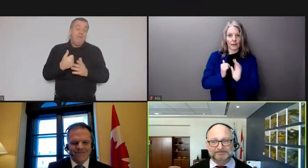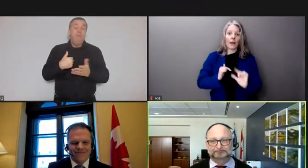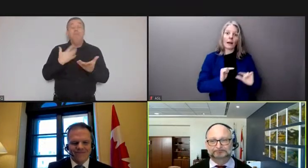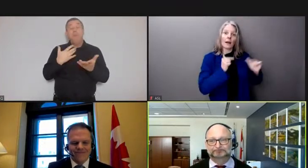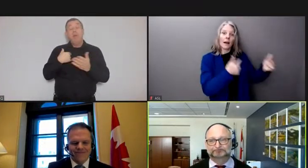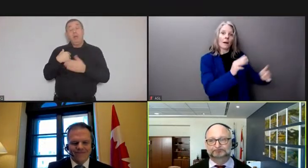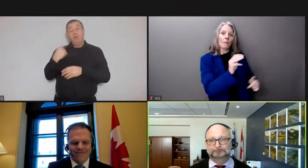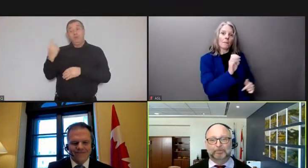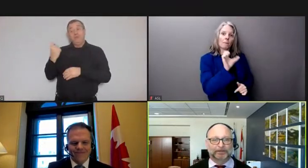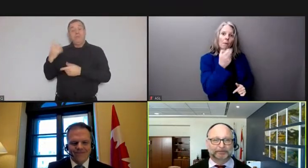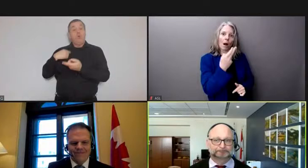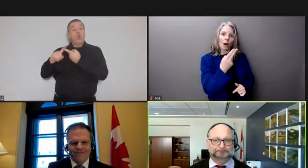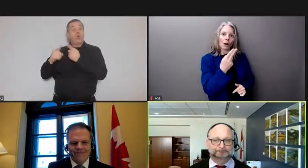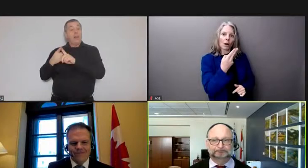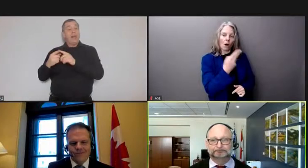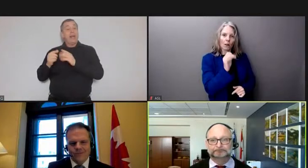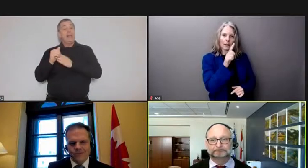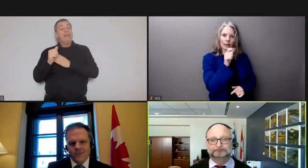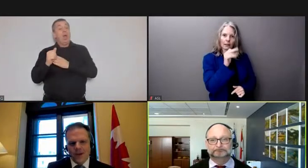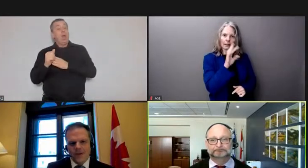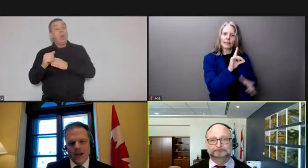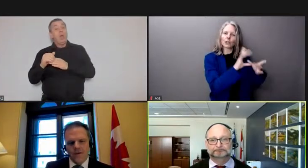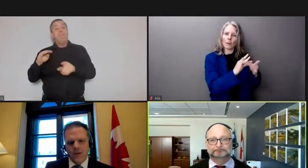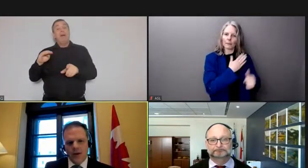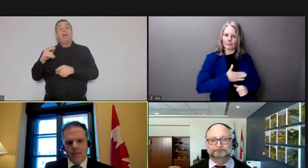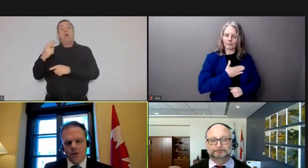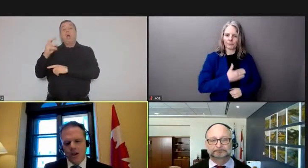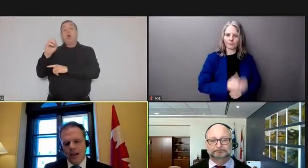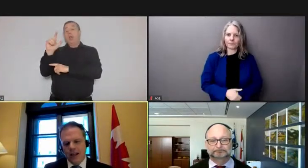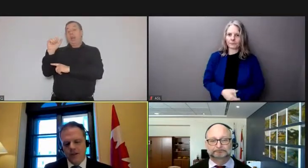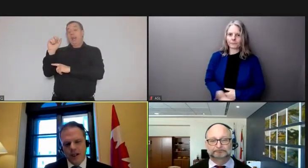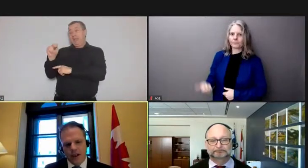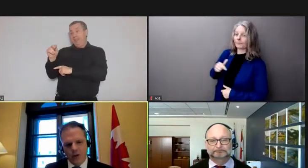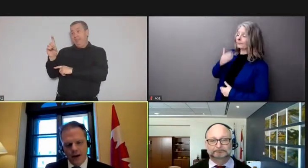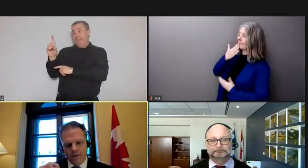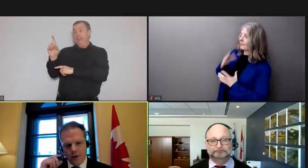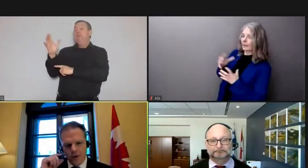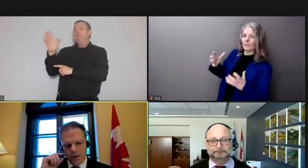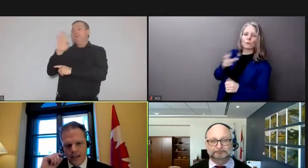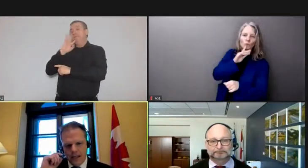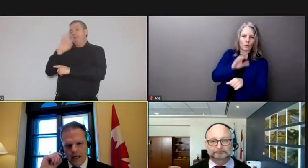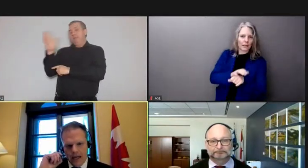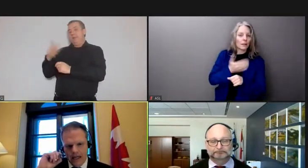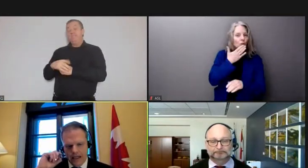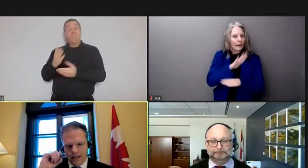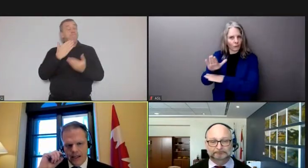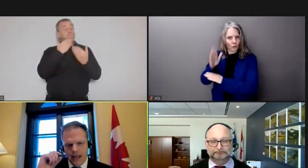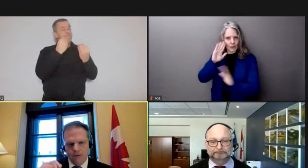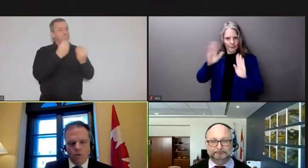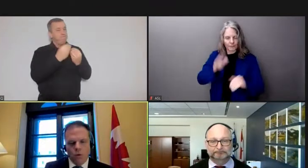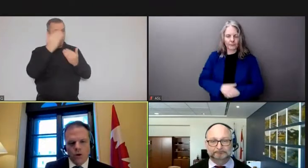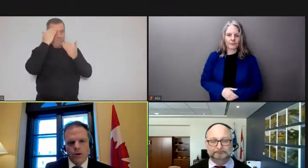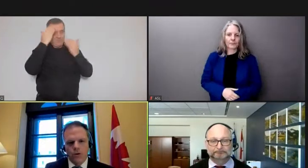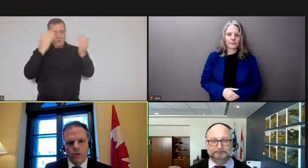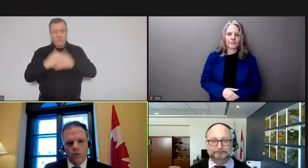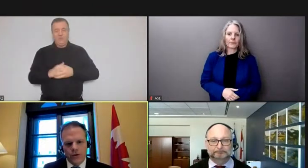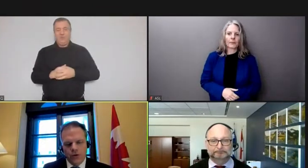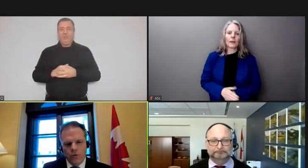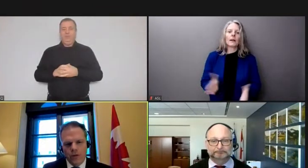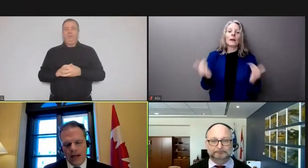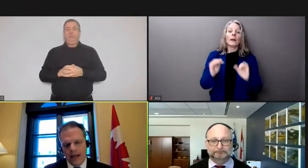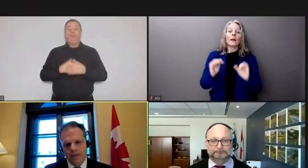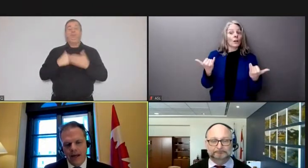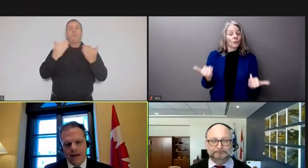mark thank you very much and uh good afternoon uh today we were to